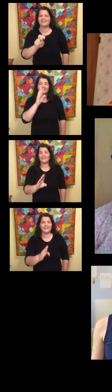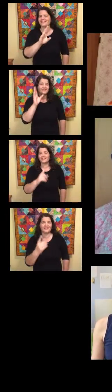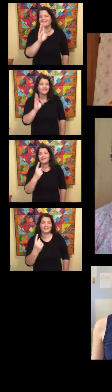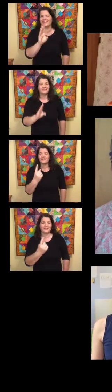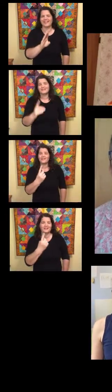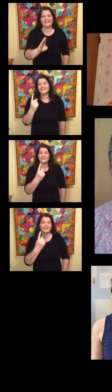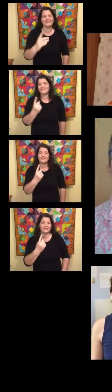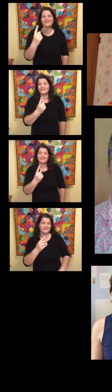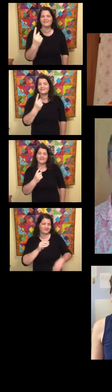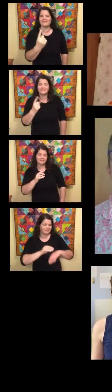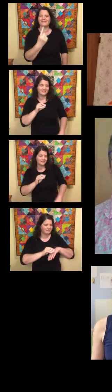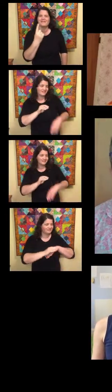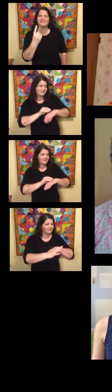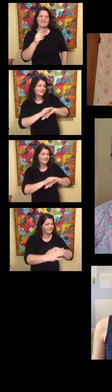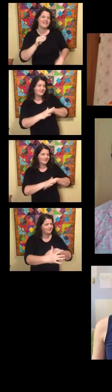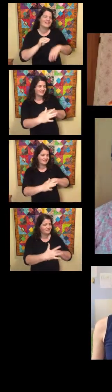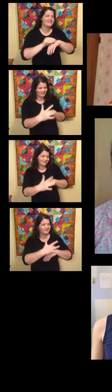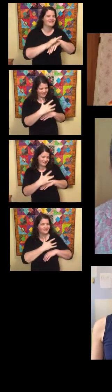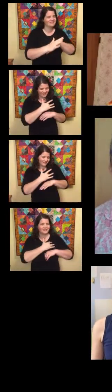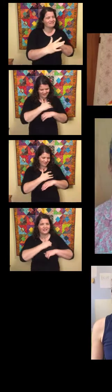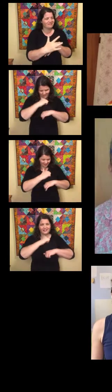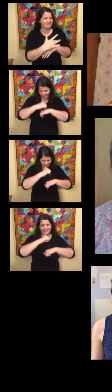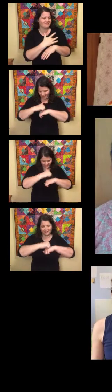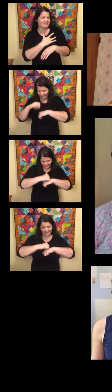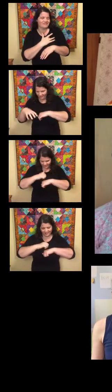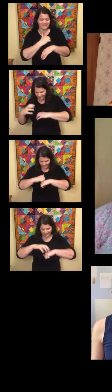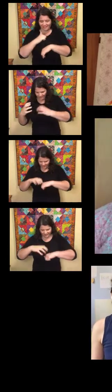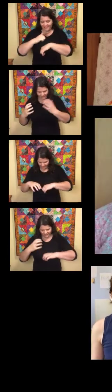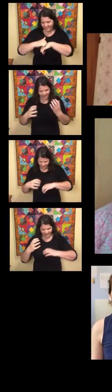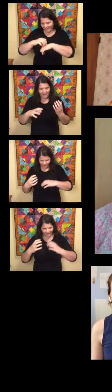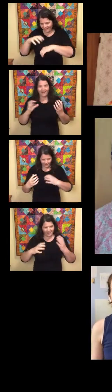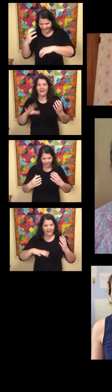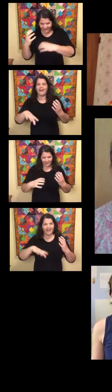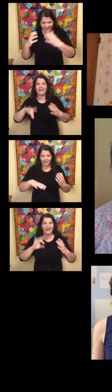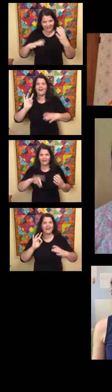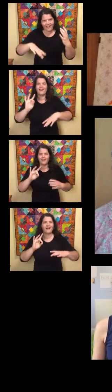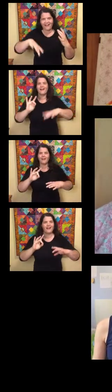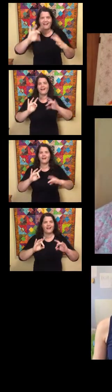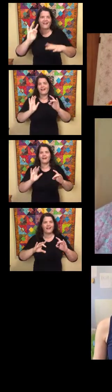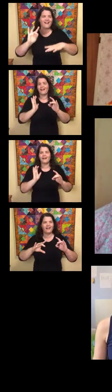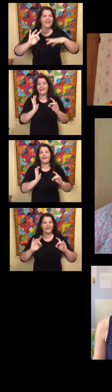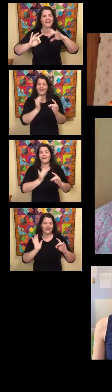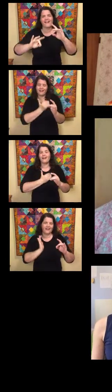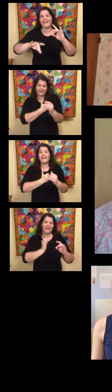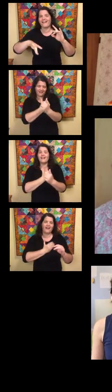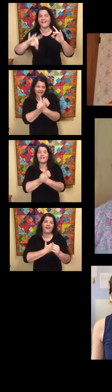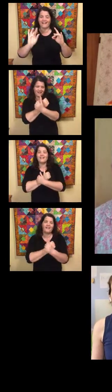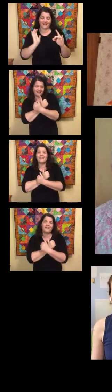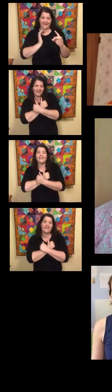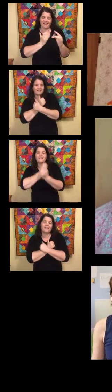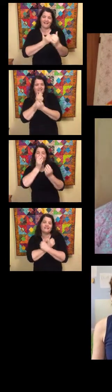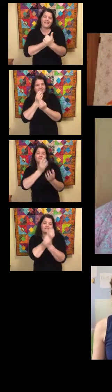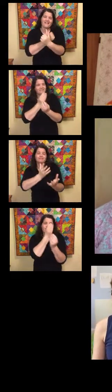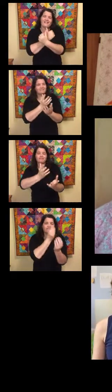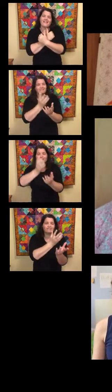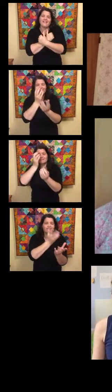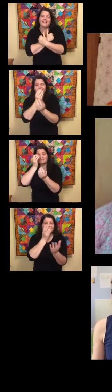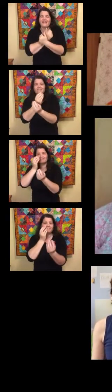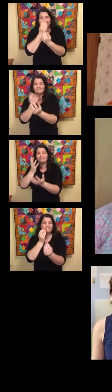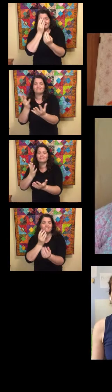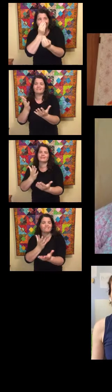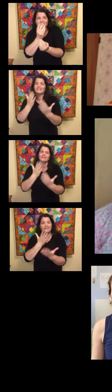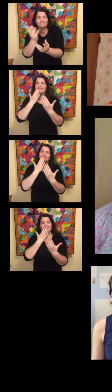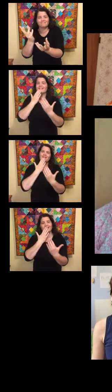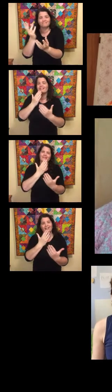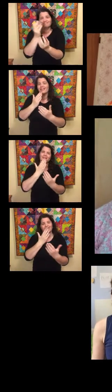journey never go alone, changing hearts and turning stones. Share a part of us